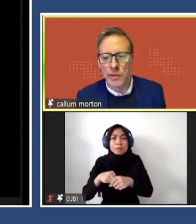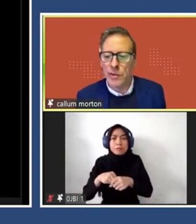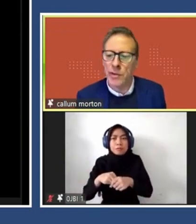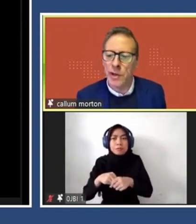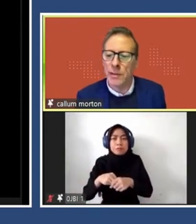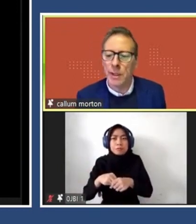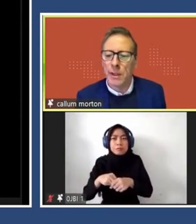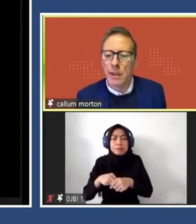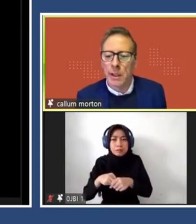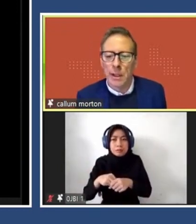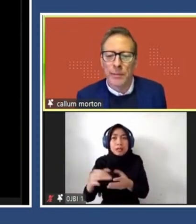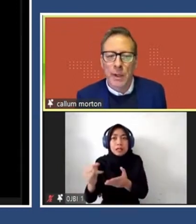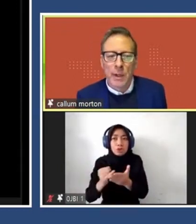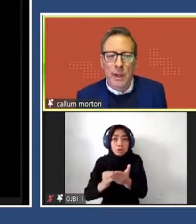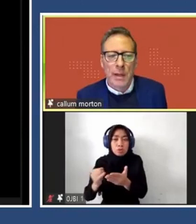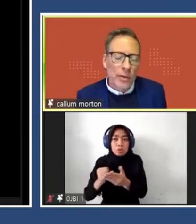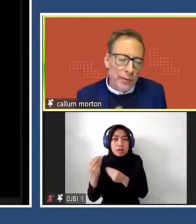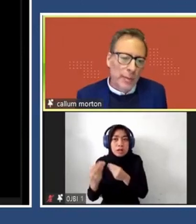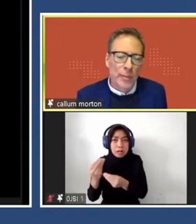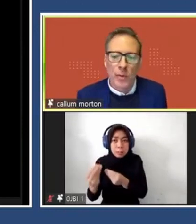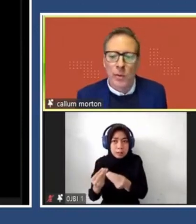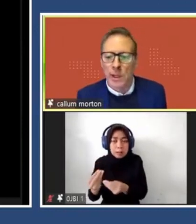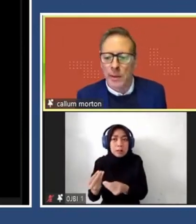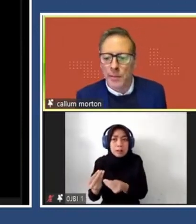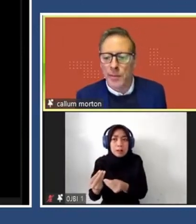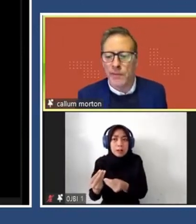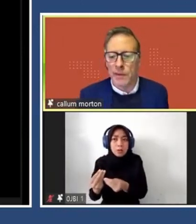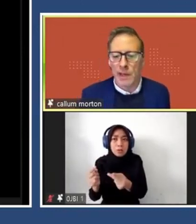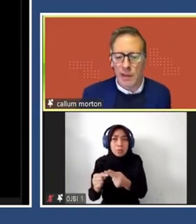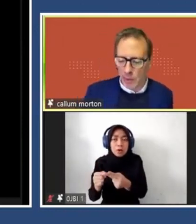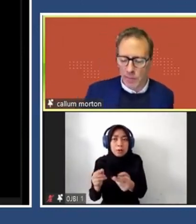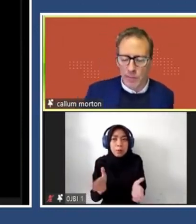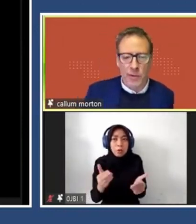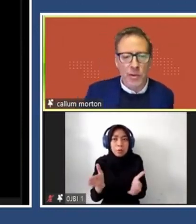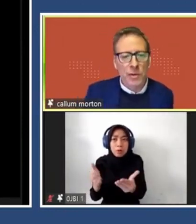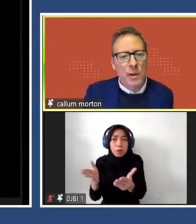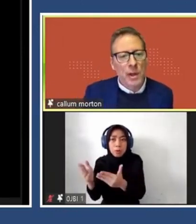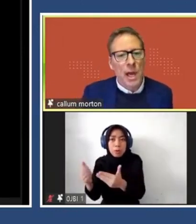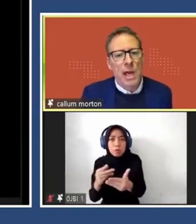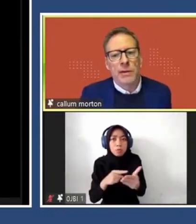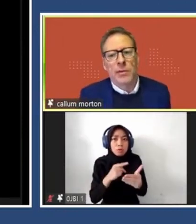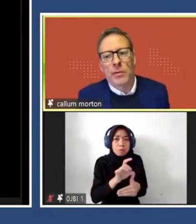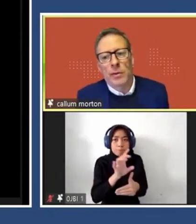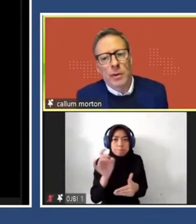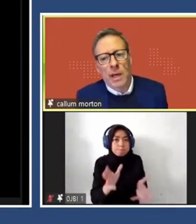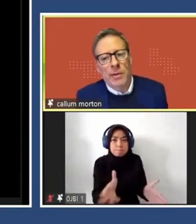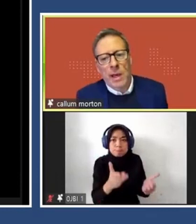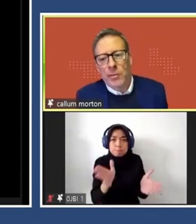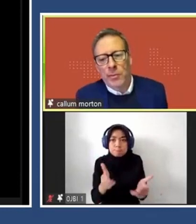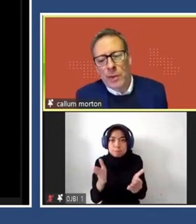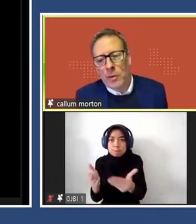traditional research arm and to develop a more specific text based research. And